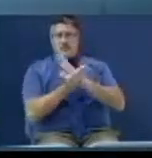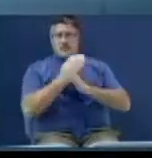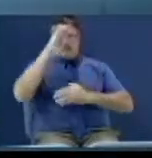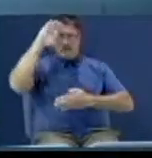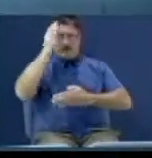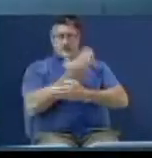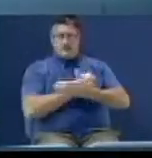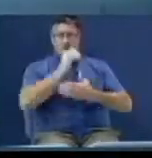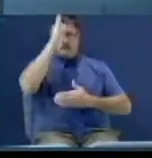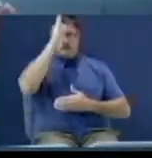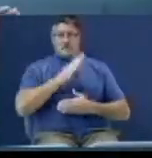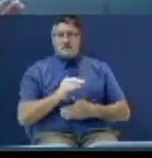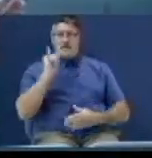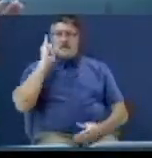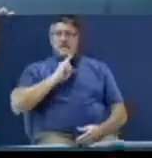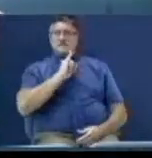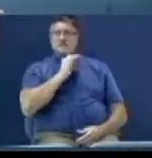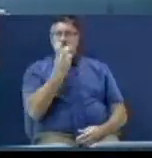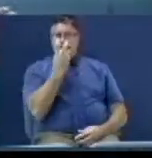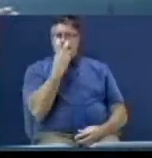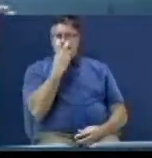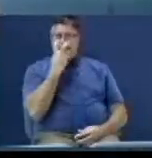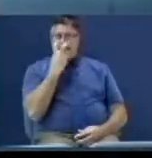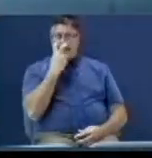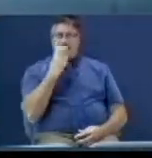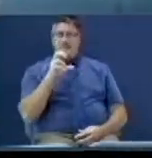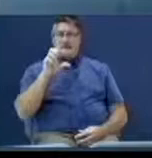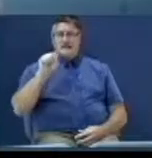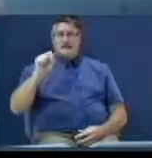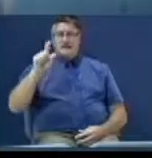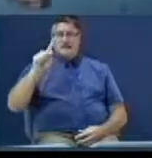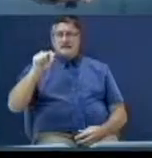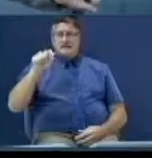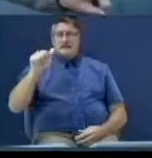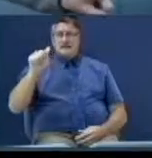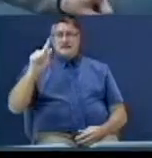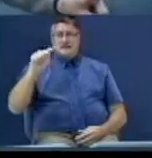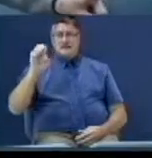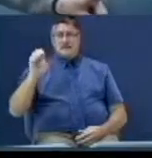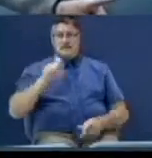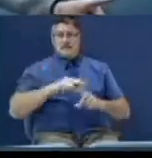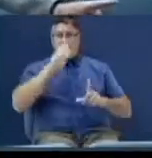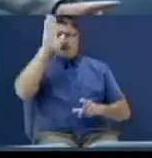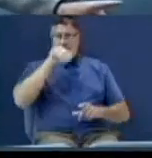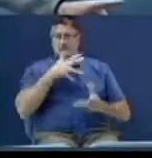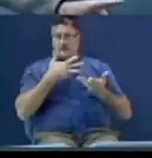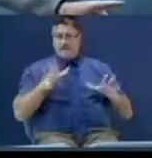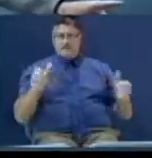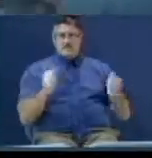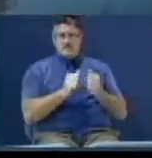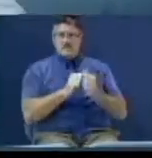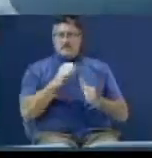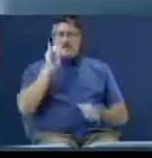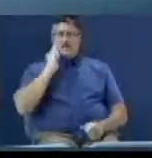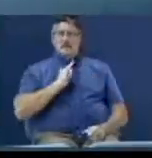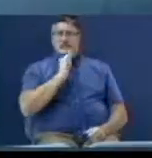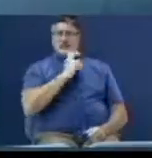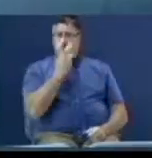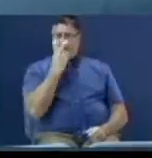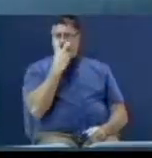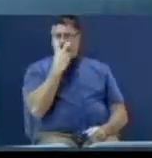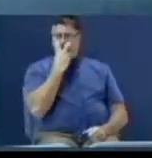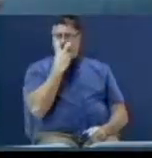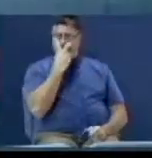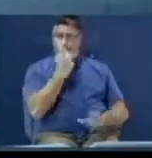right now is in a blinded state. They're blinded, but God's not done with Israel. They're blind right